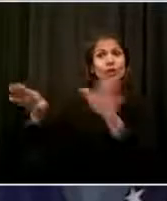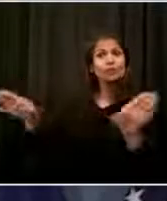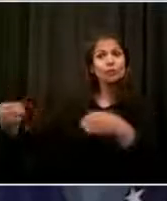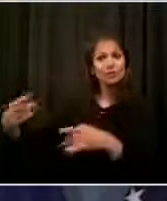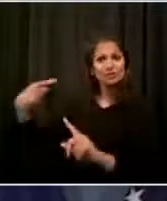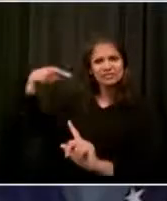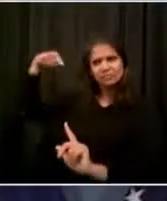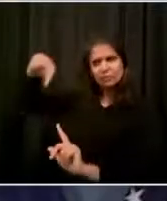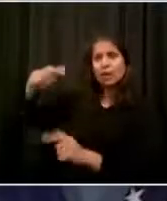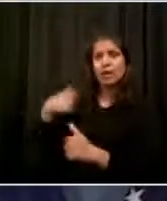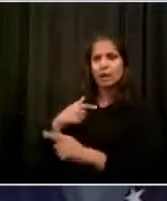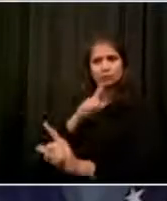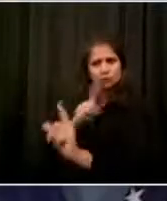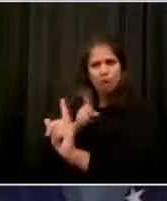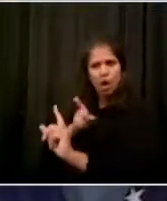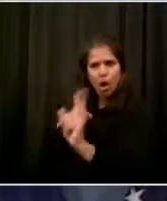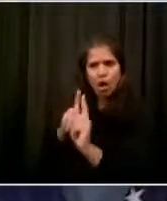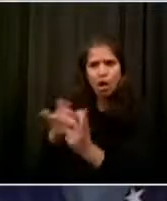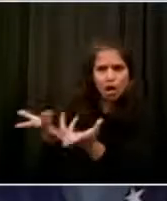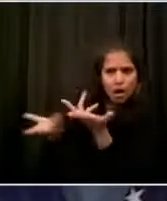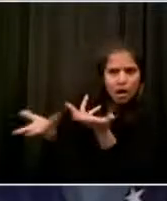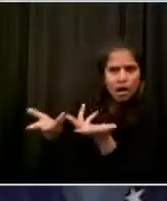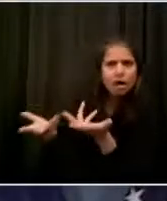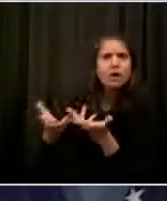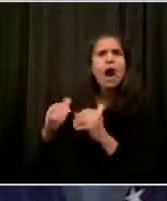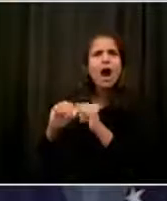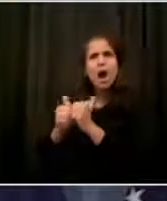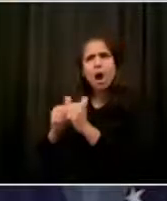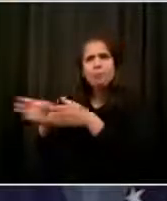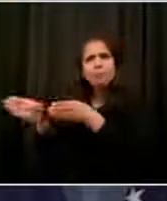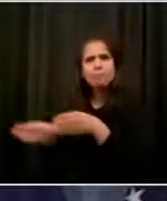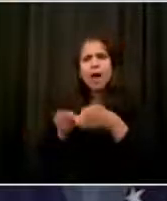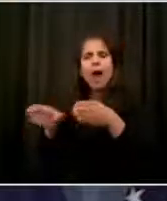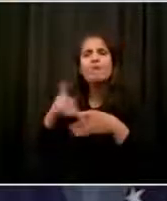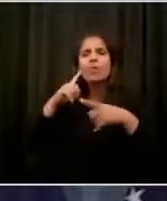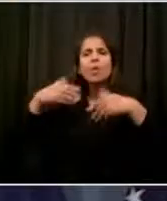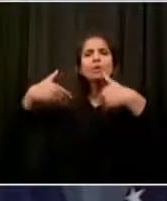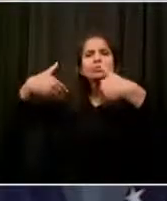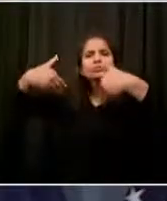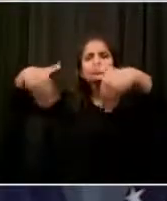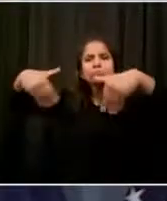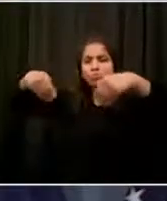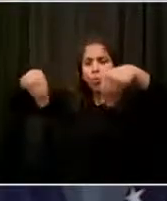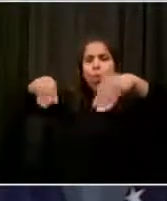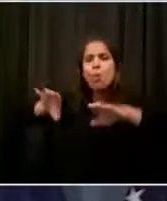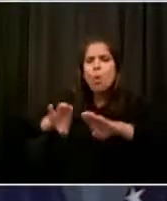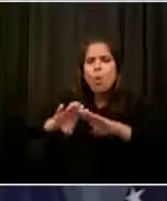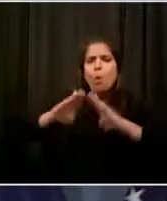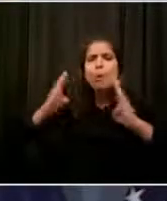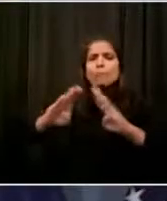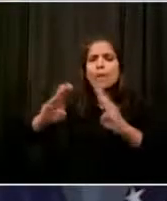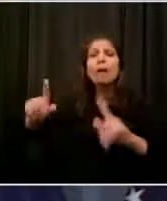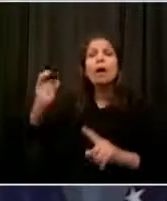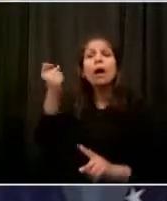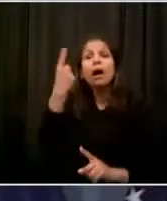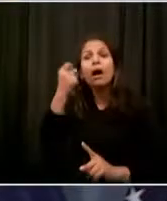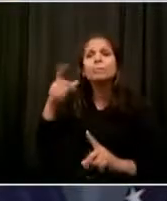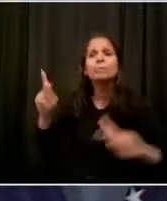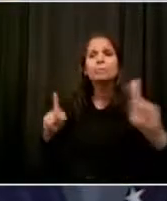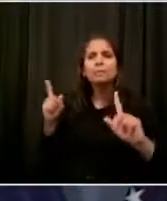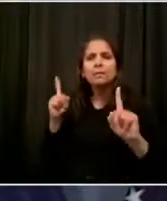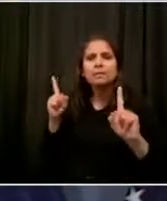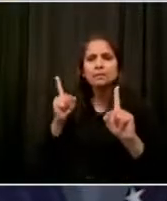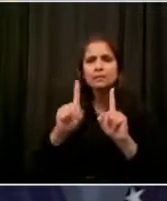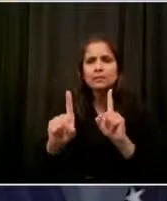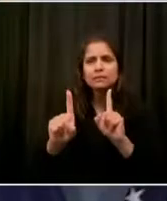to phase two where they can get closer to normal operations. As he told me, Herald Square store sustained very little damage, nothing that would